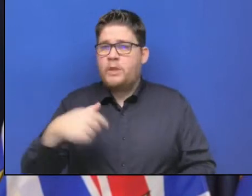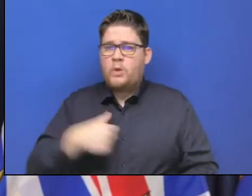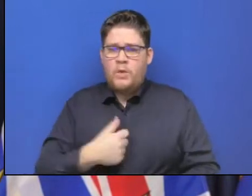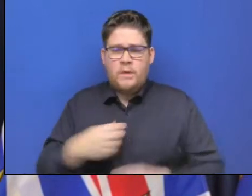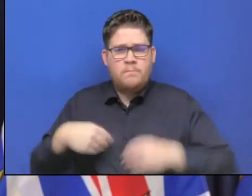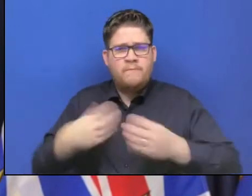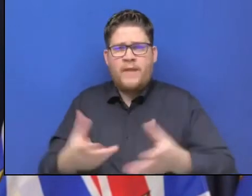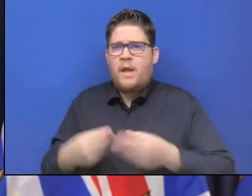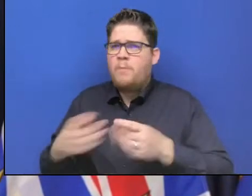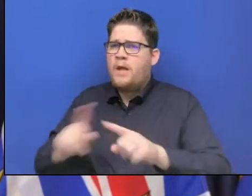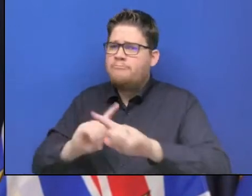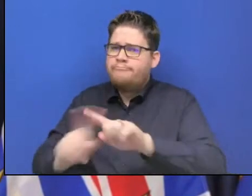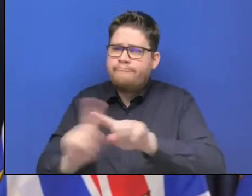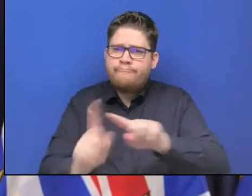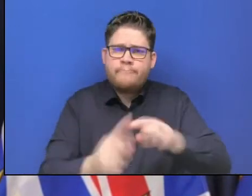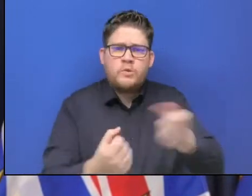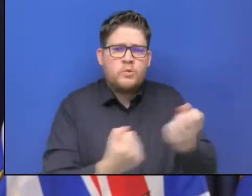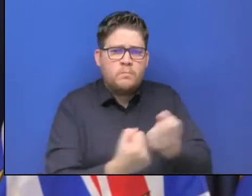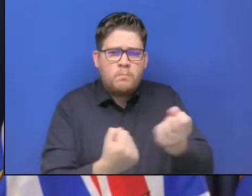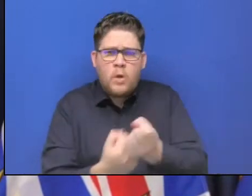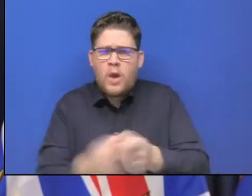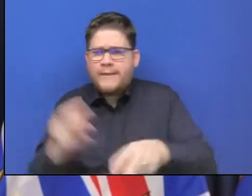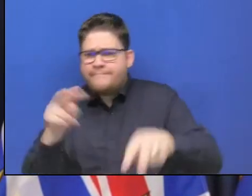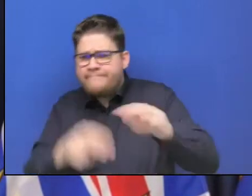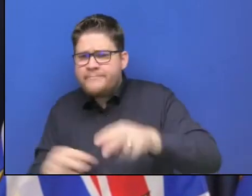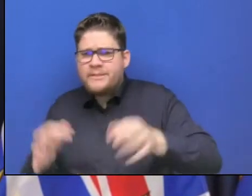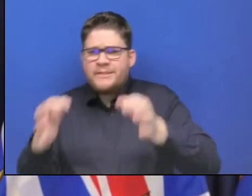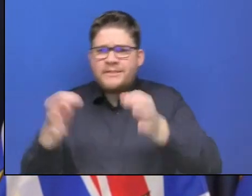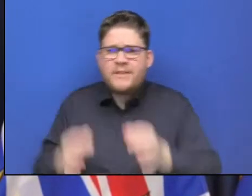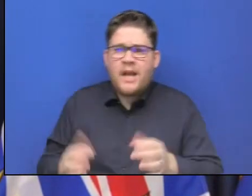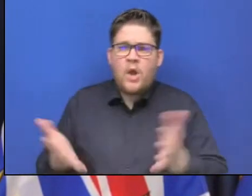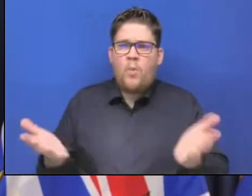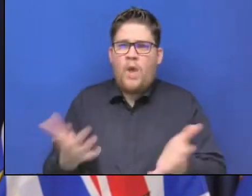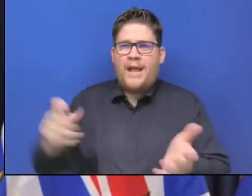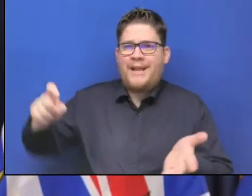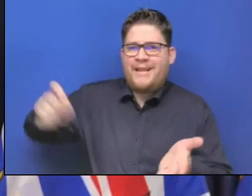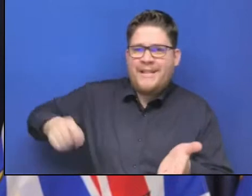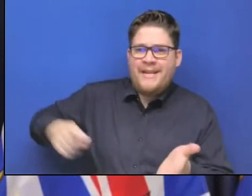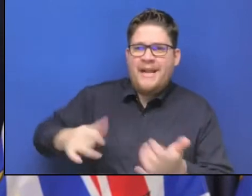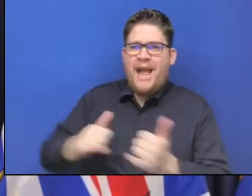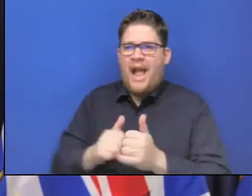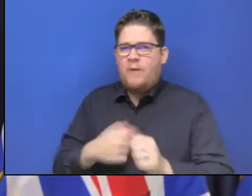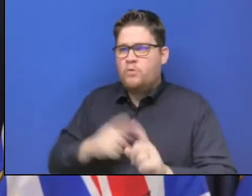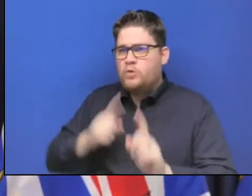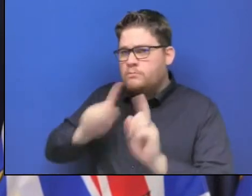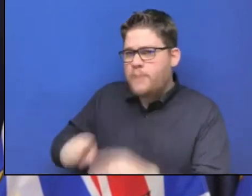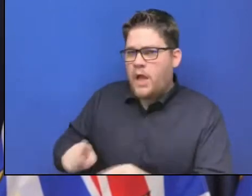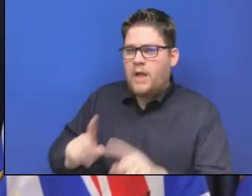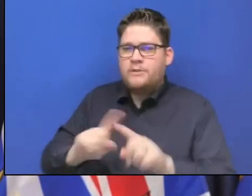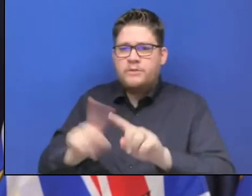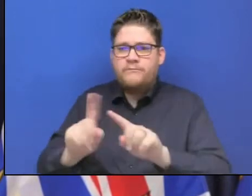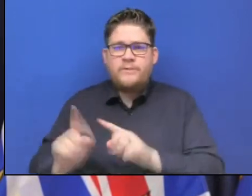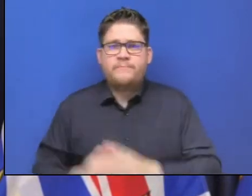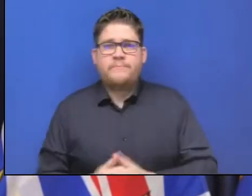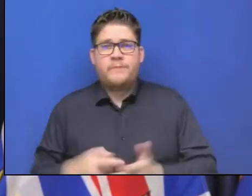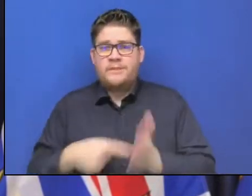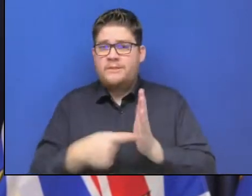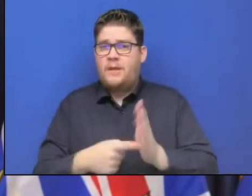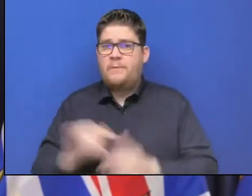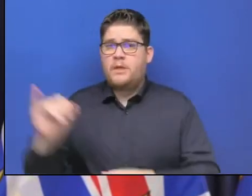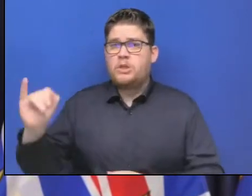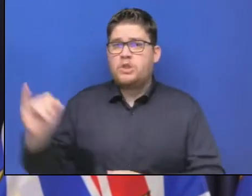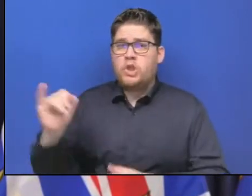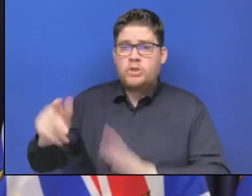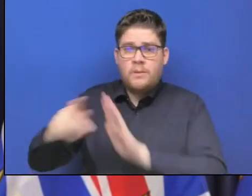closely to determine exactly what those needs are. There are obviously insurance programs that are in place, both in terms of disaster financial assistance,